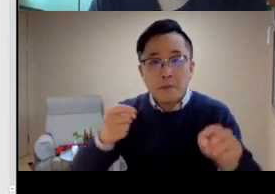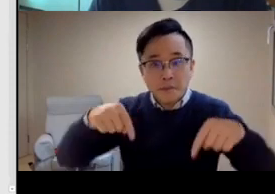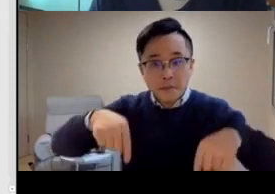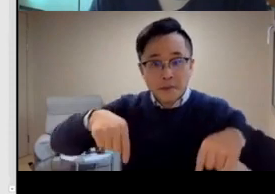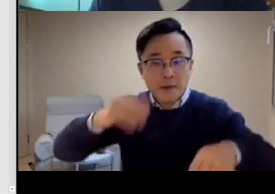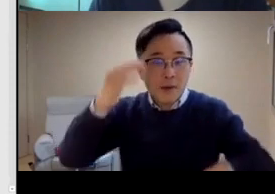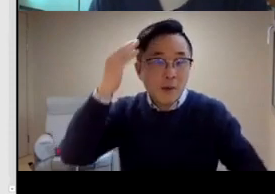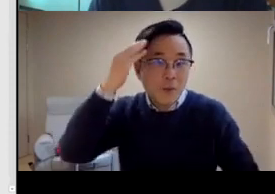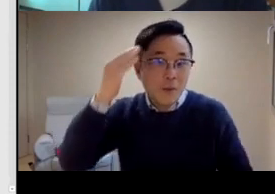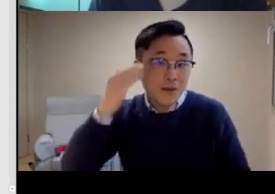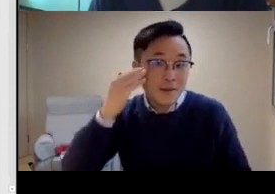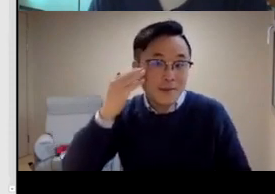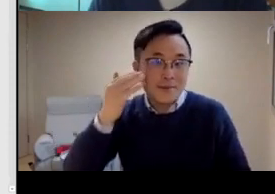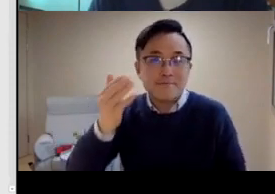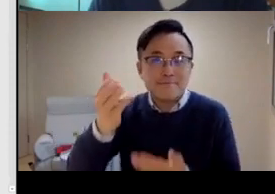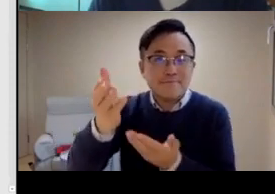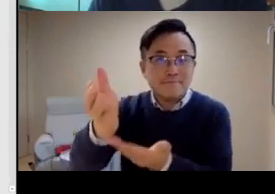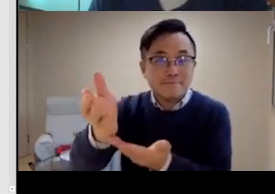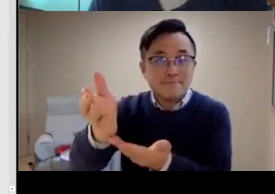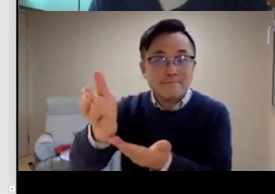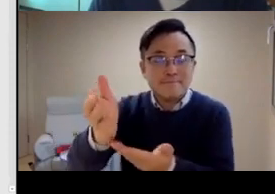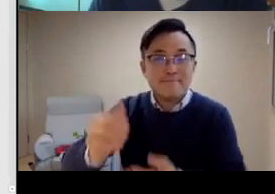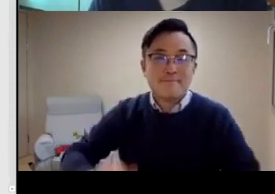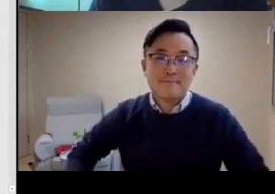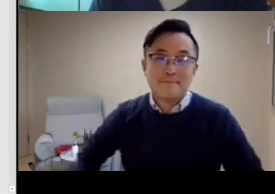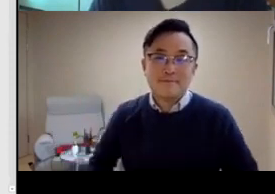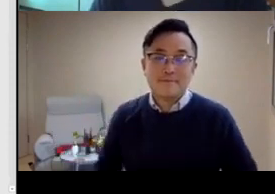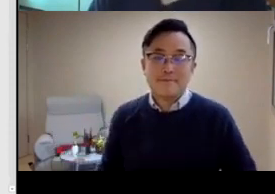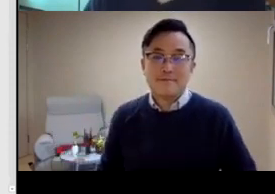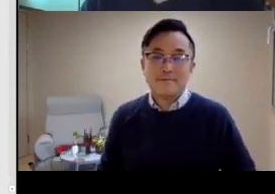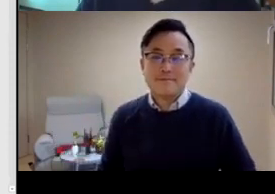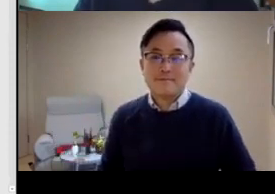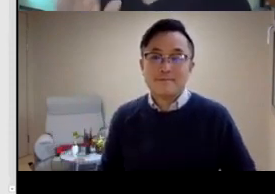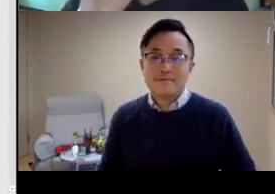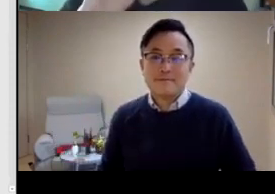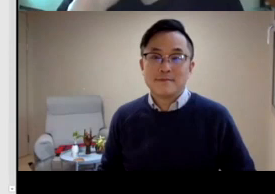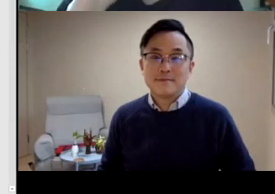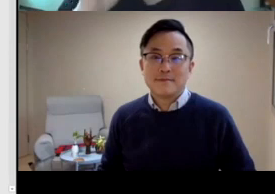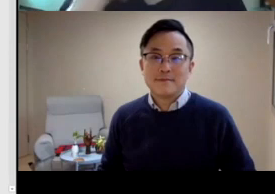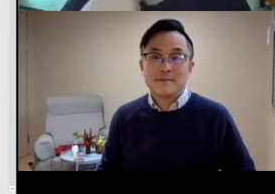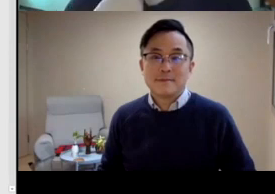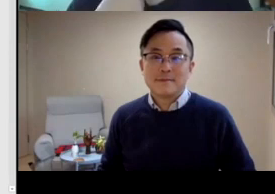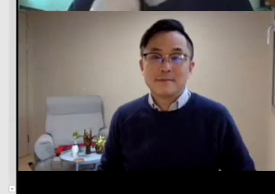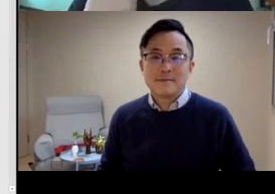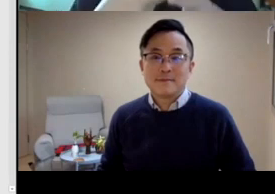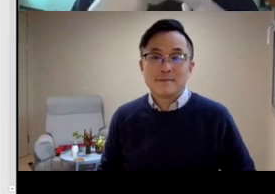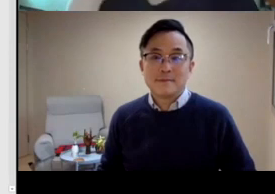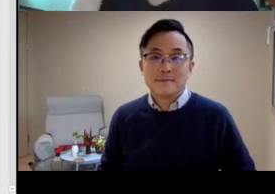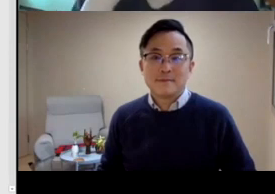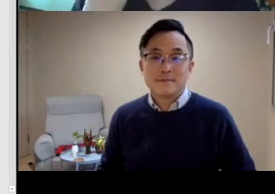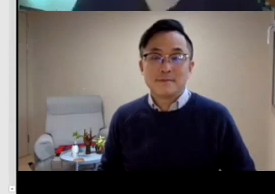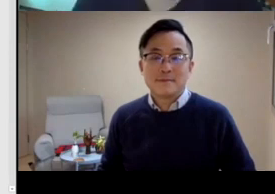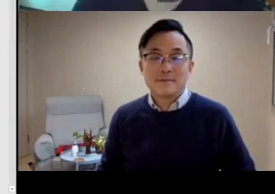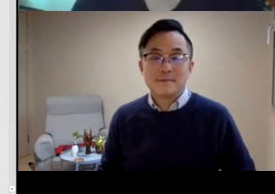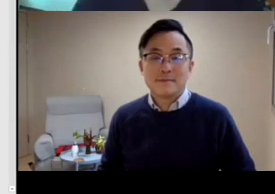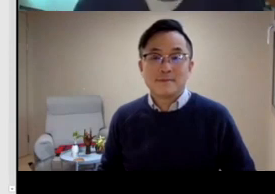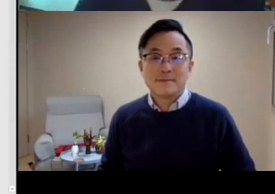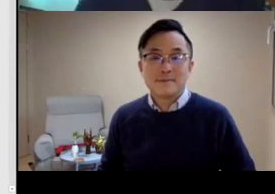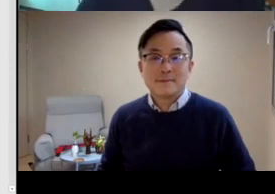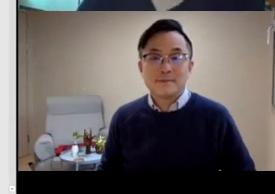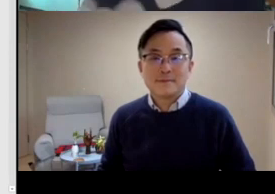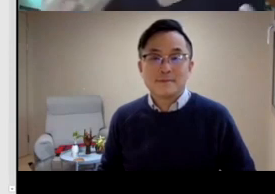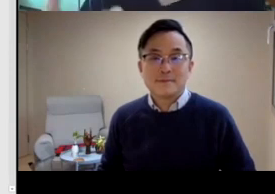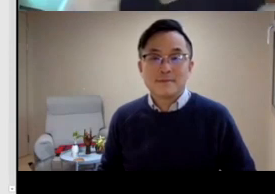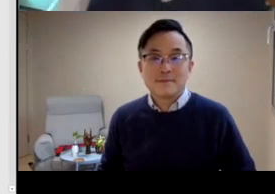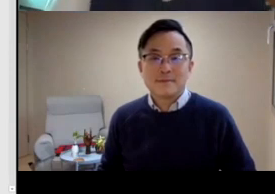and I'm from Korea and hello everybody. My name is Marilyn Plumley